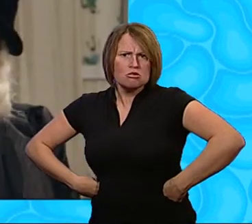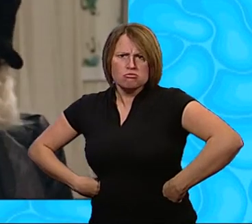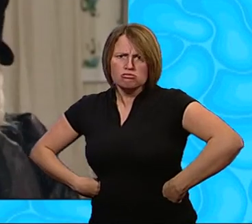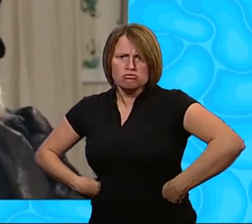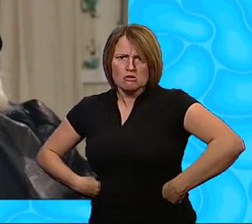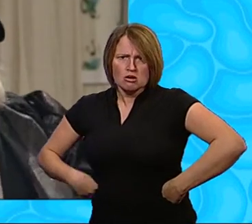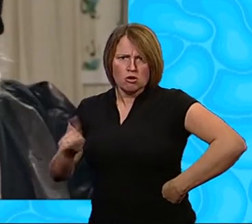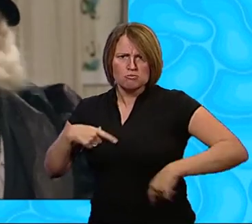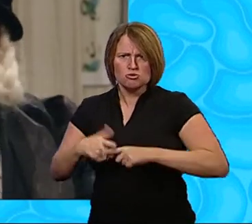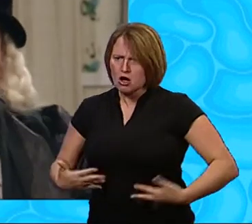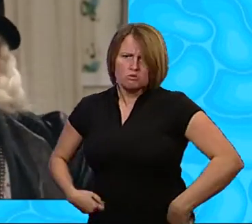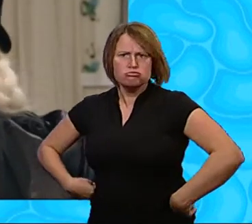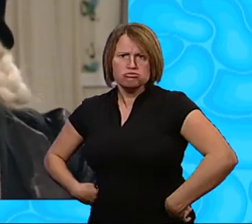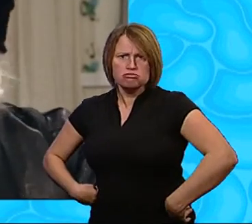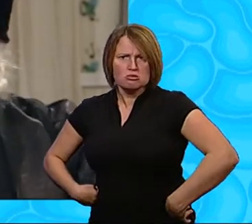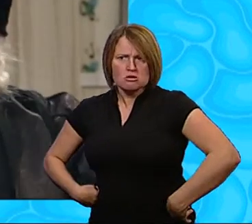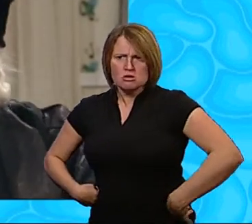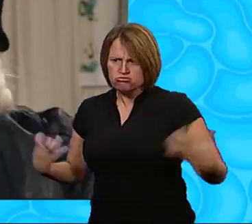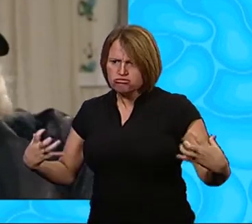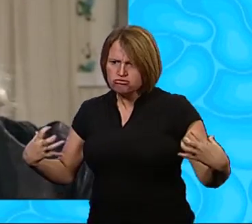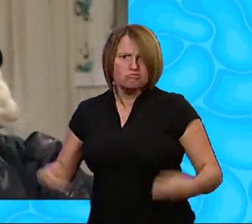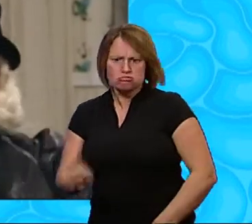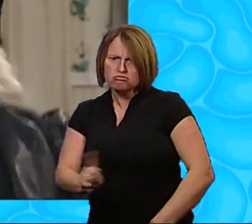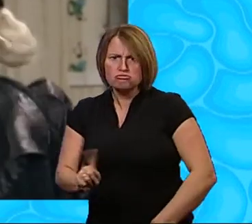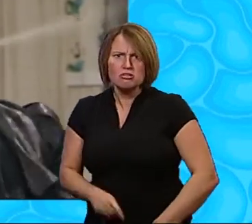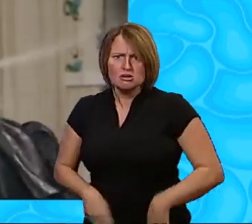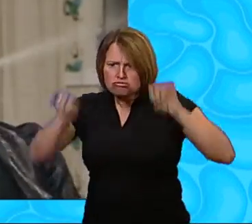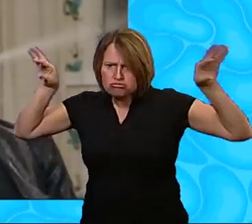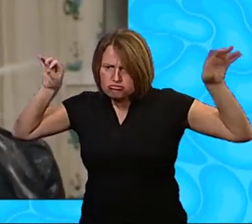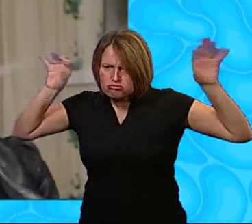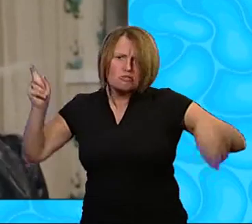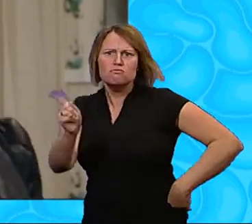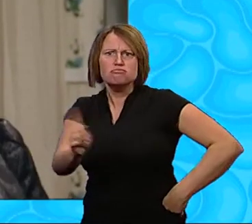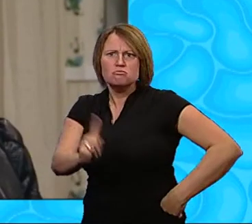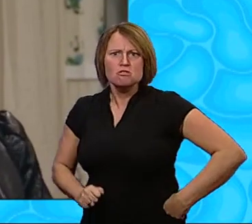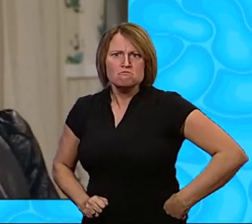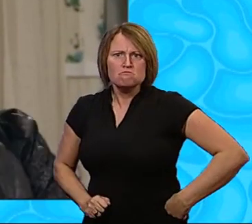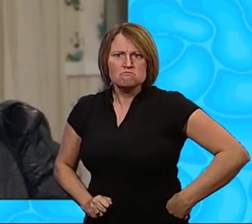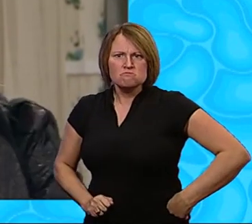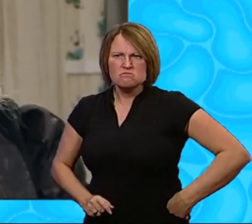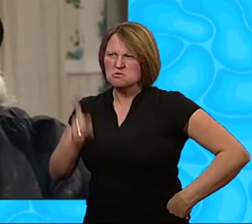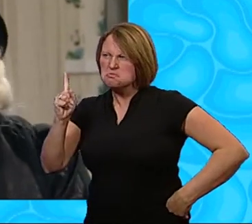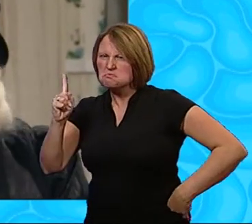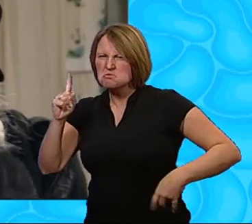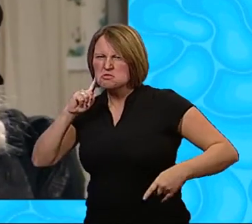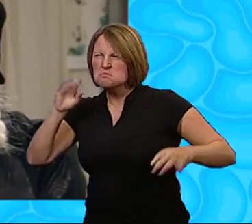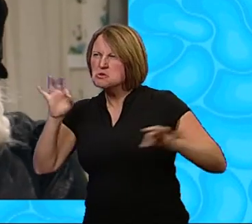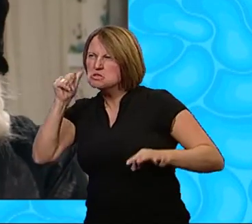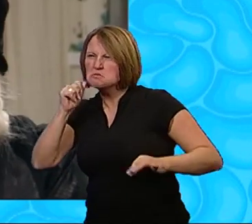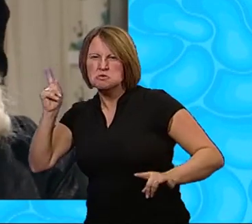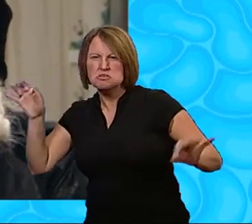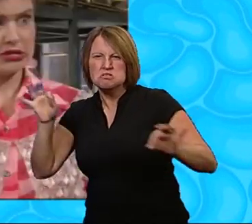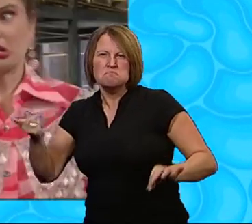didn't get where I am today by making do To the dastardly